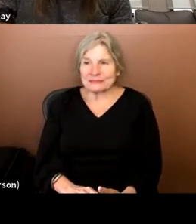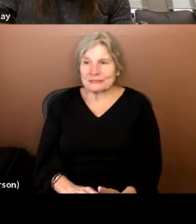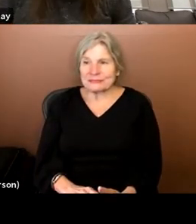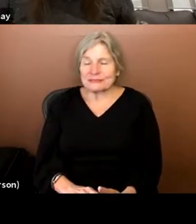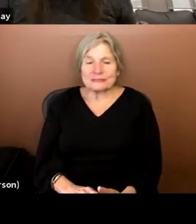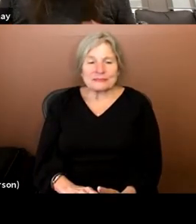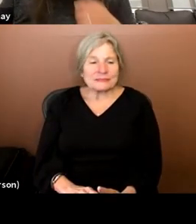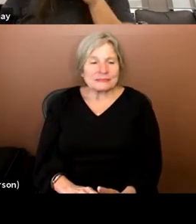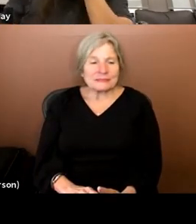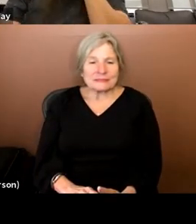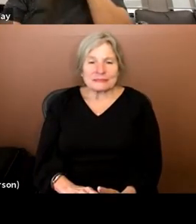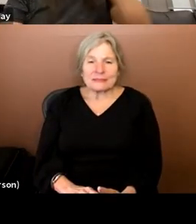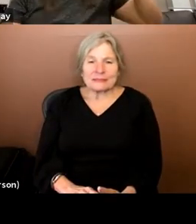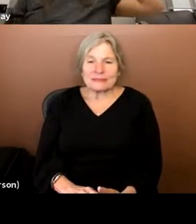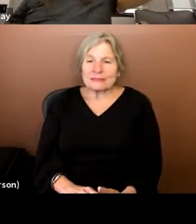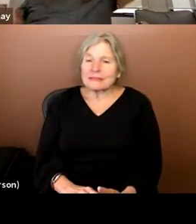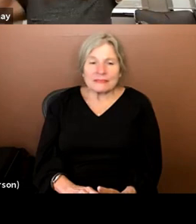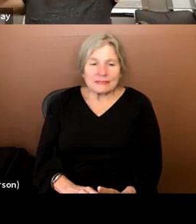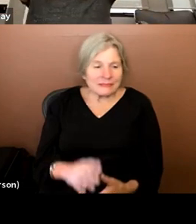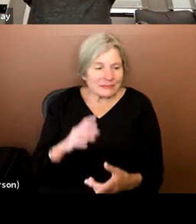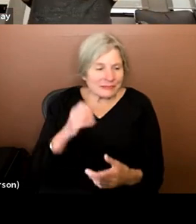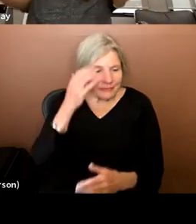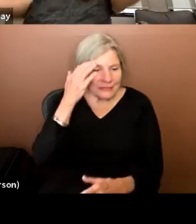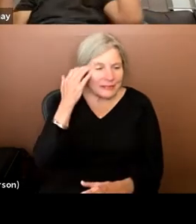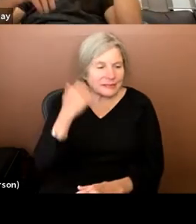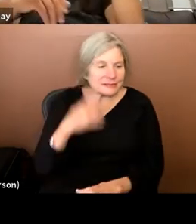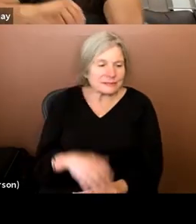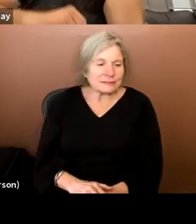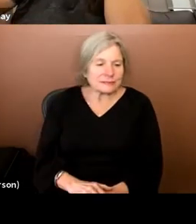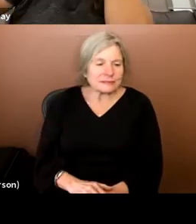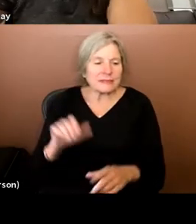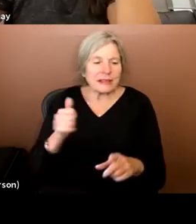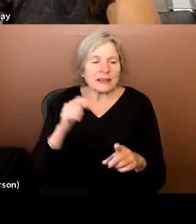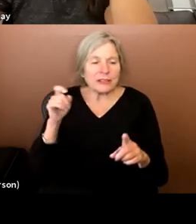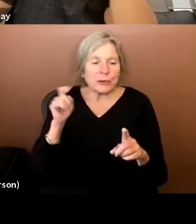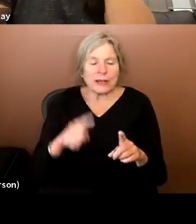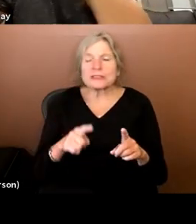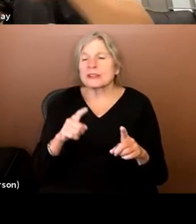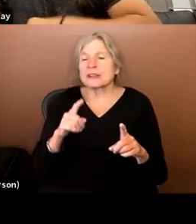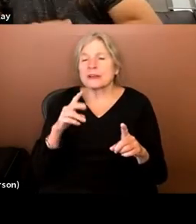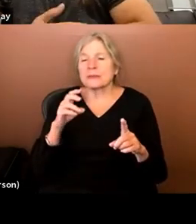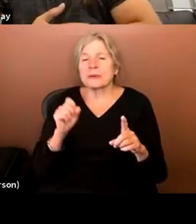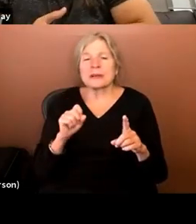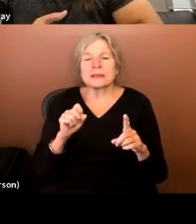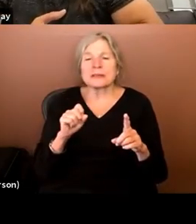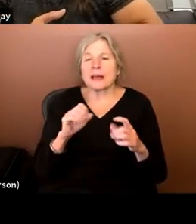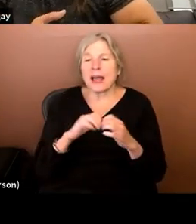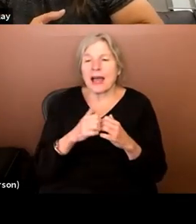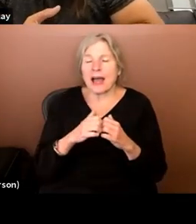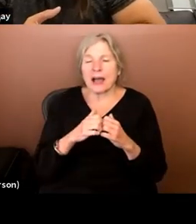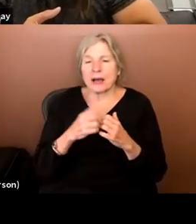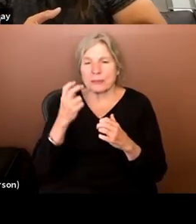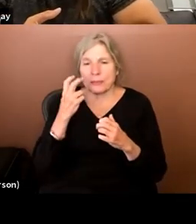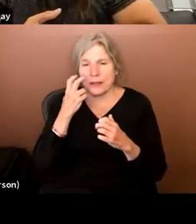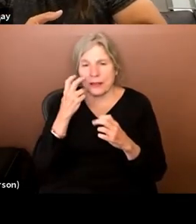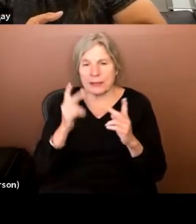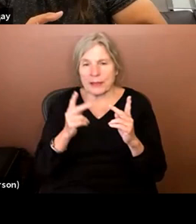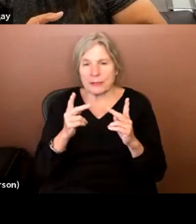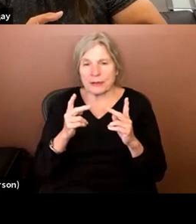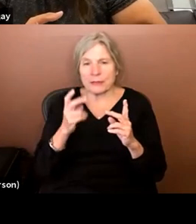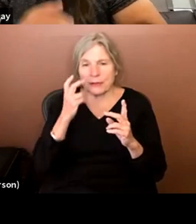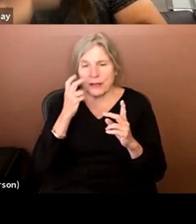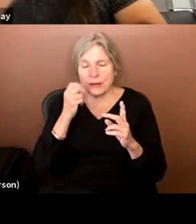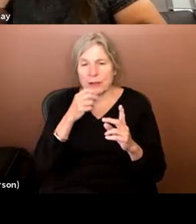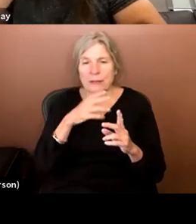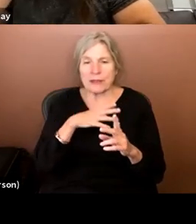another question that was asked was about, um, how blind people, especially blind